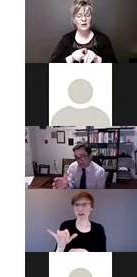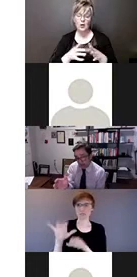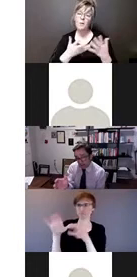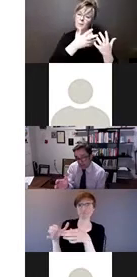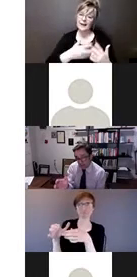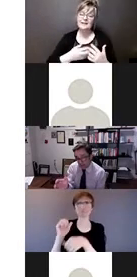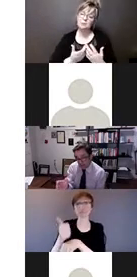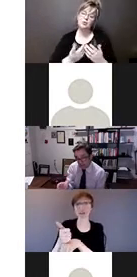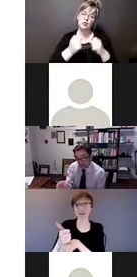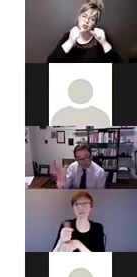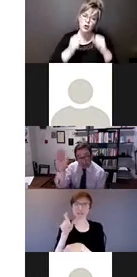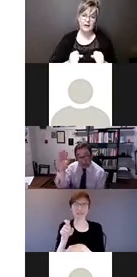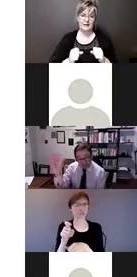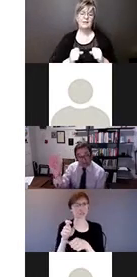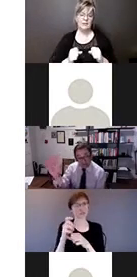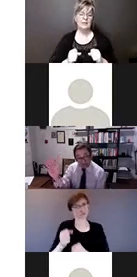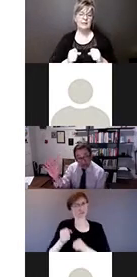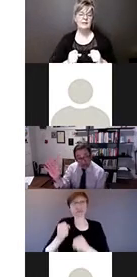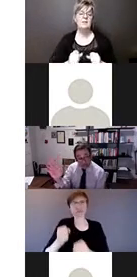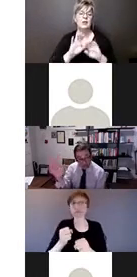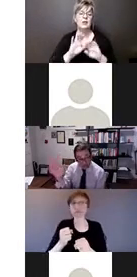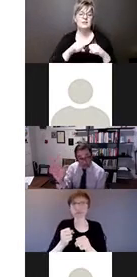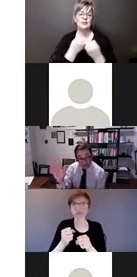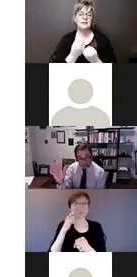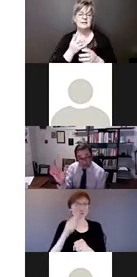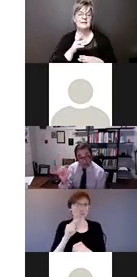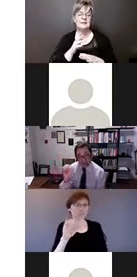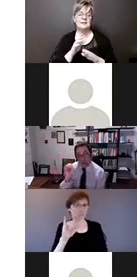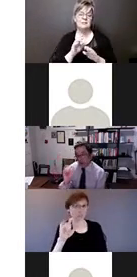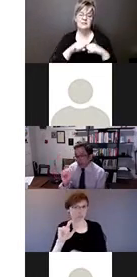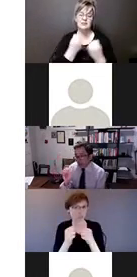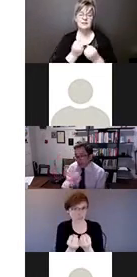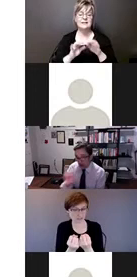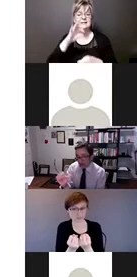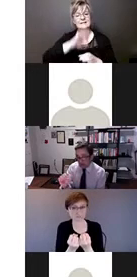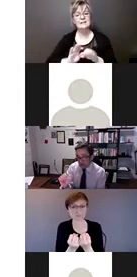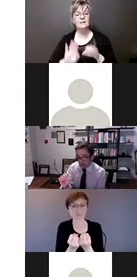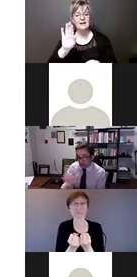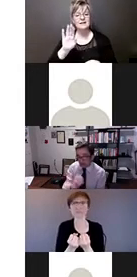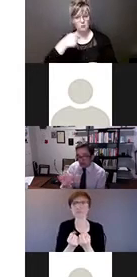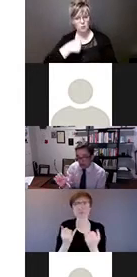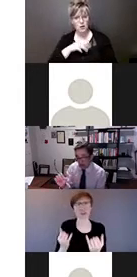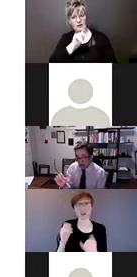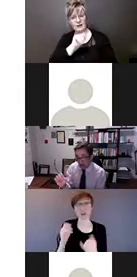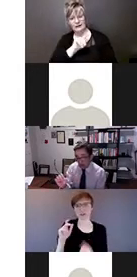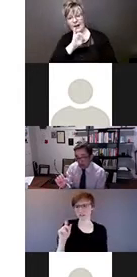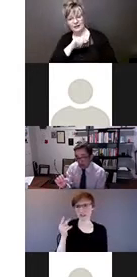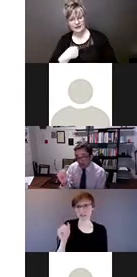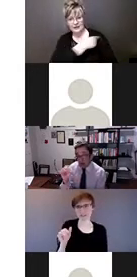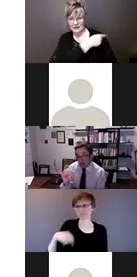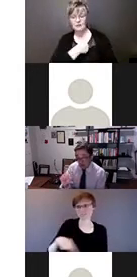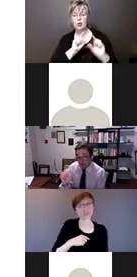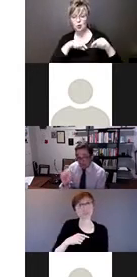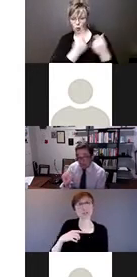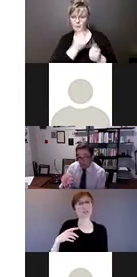civil society organizations. And that's me and Kathy and our gang. We haven't got any resources to figure that out yet.